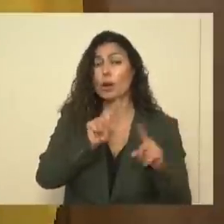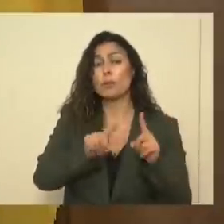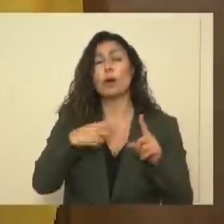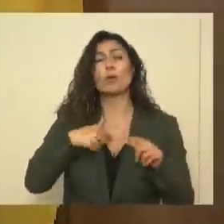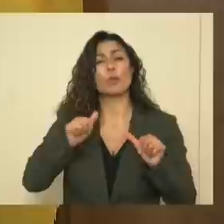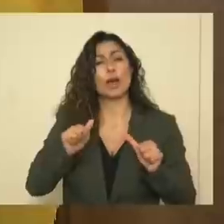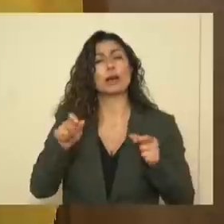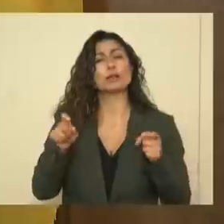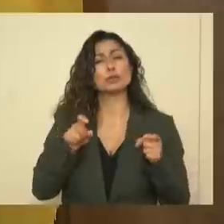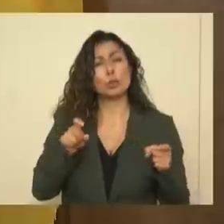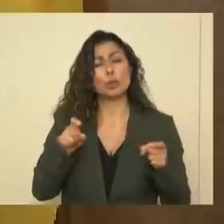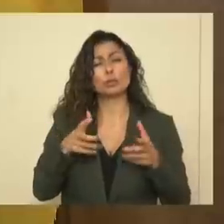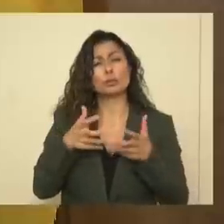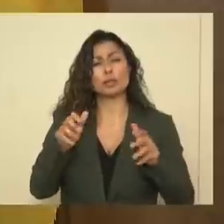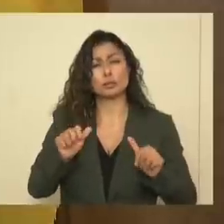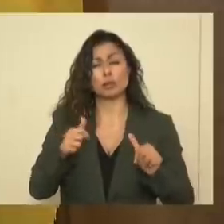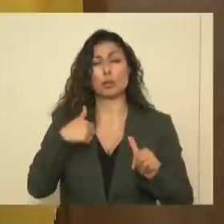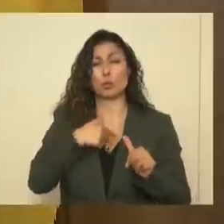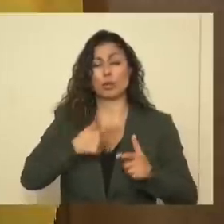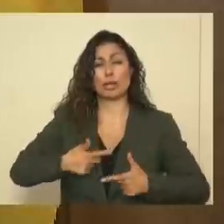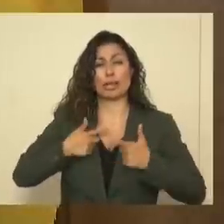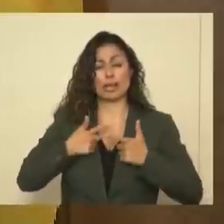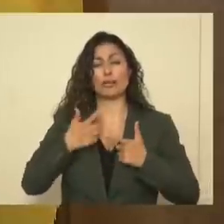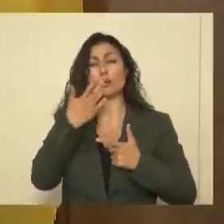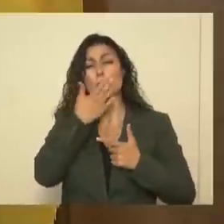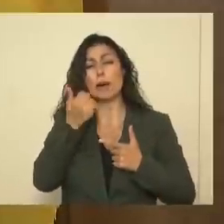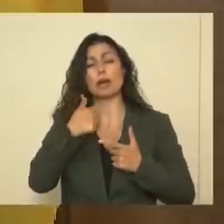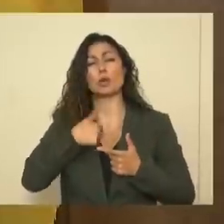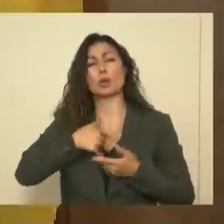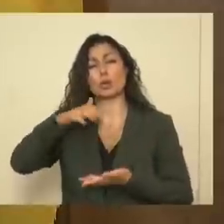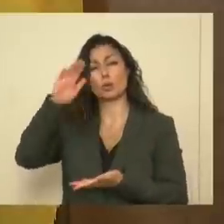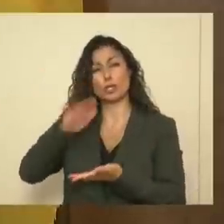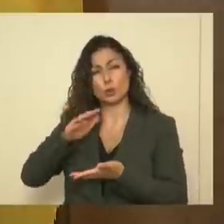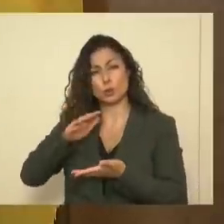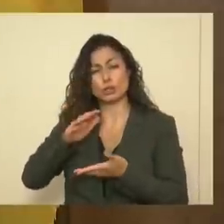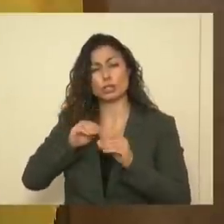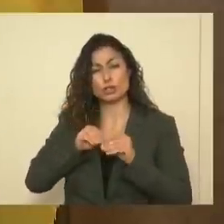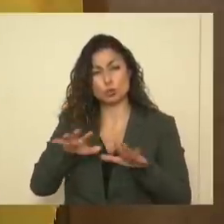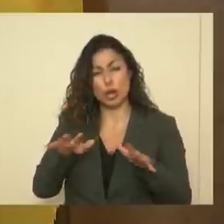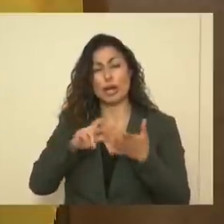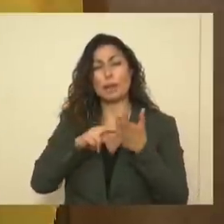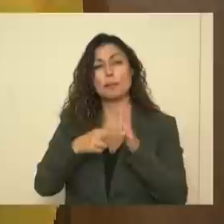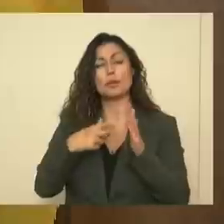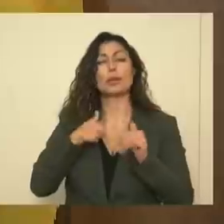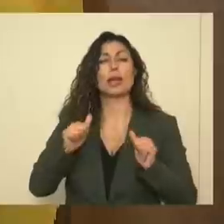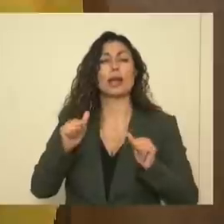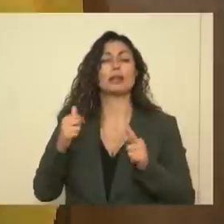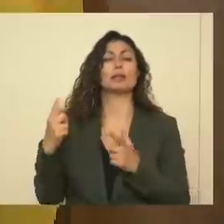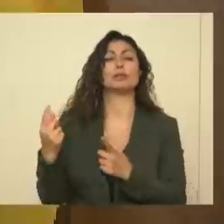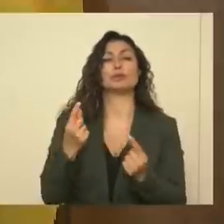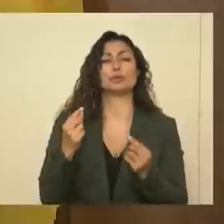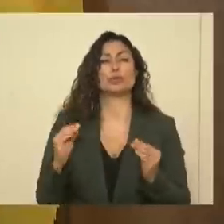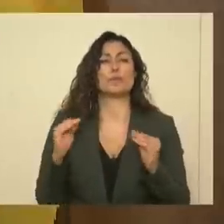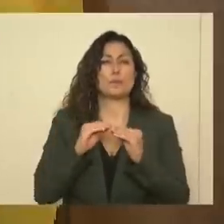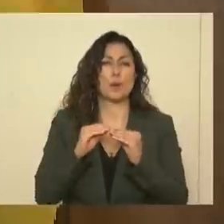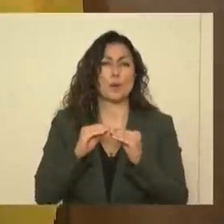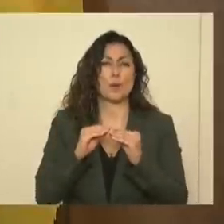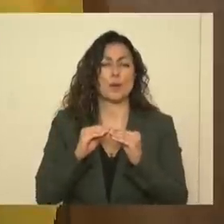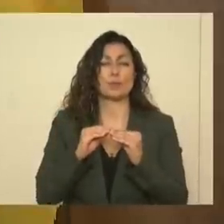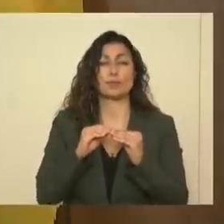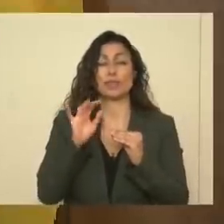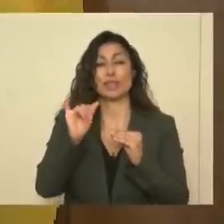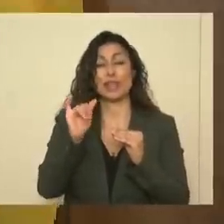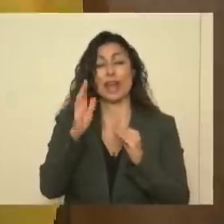can control it to the degree that we're living with it better, that we're reducing the spread, which means we can do more things. And that New